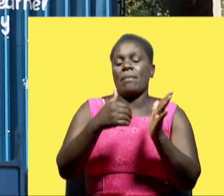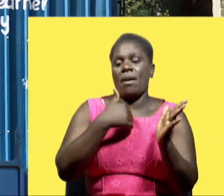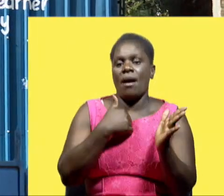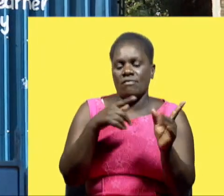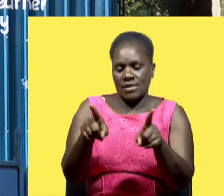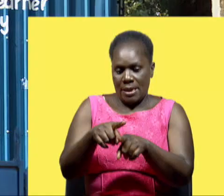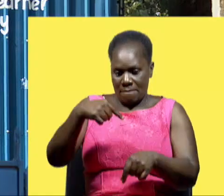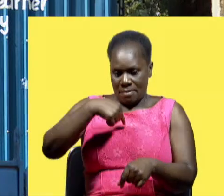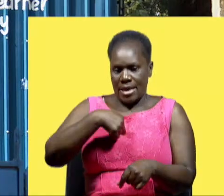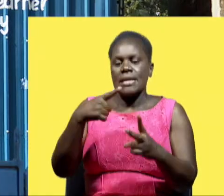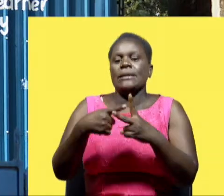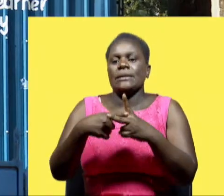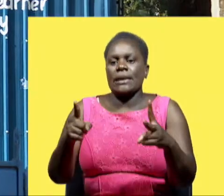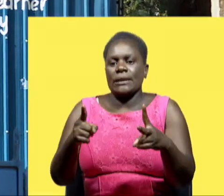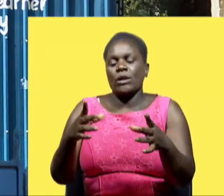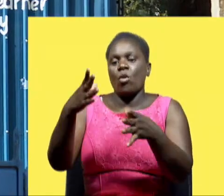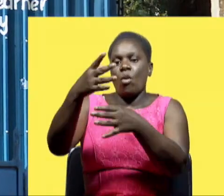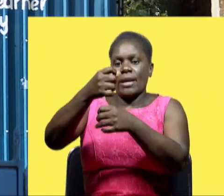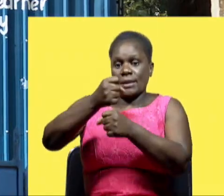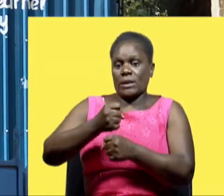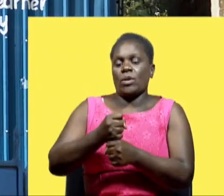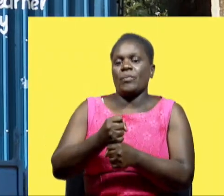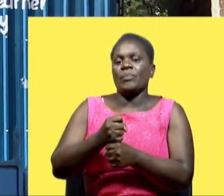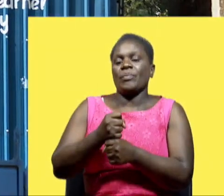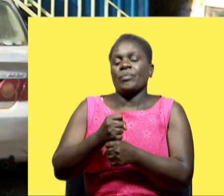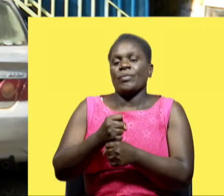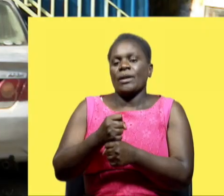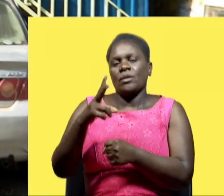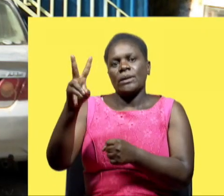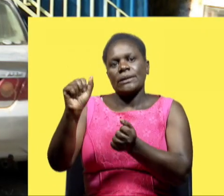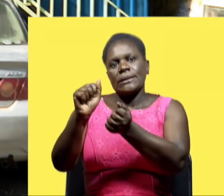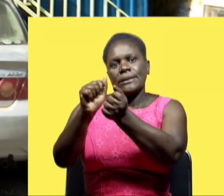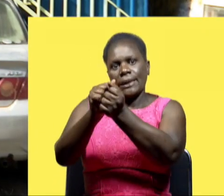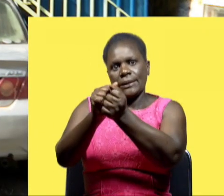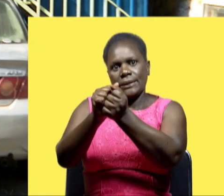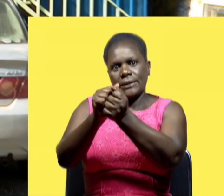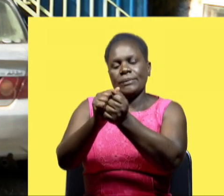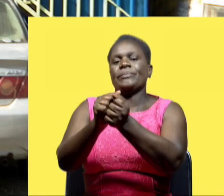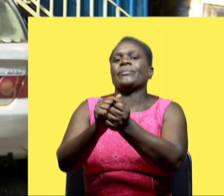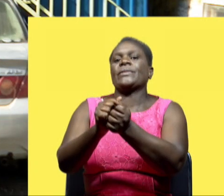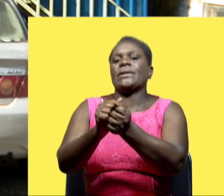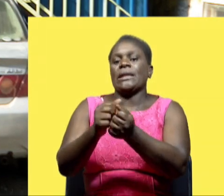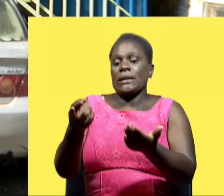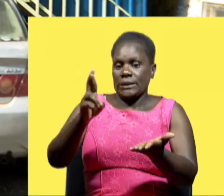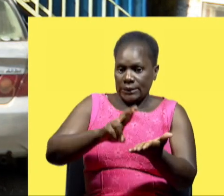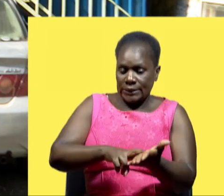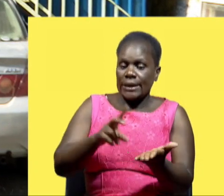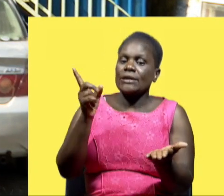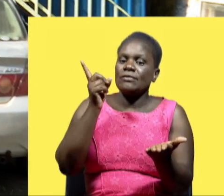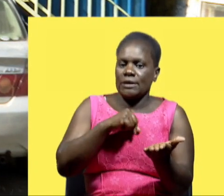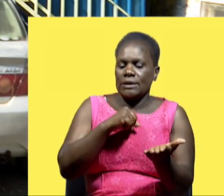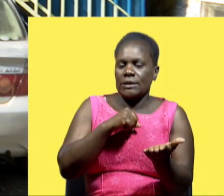same difficulties that we were going and that's how we started this organization kenya in 2010 yeah it is